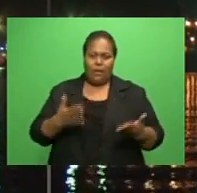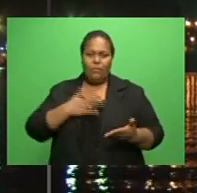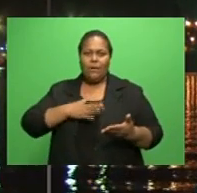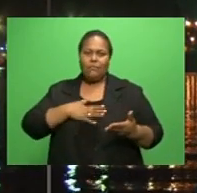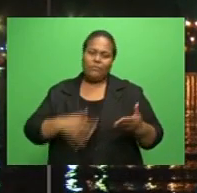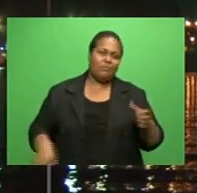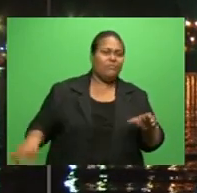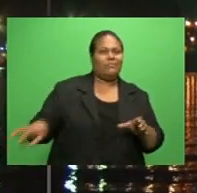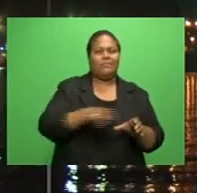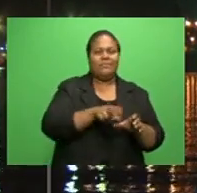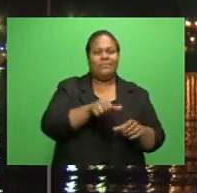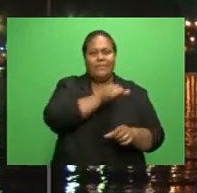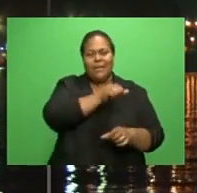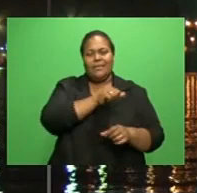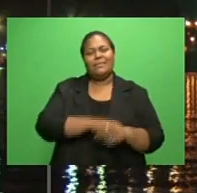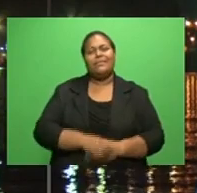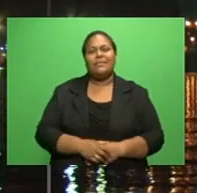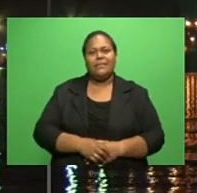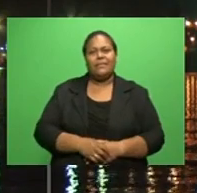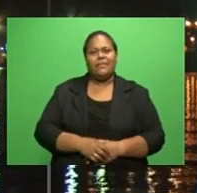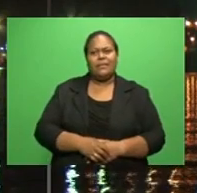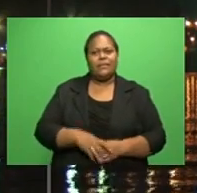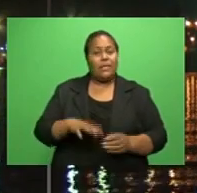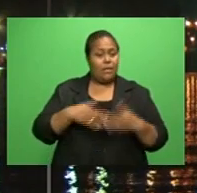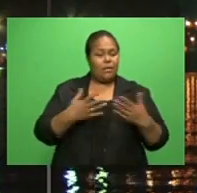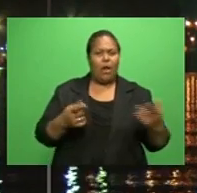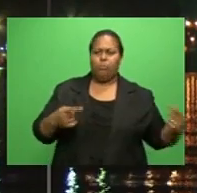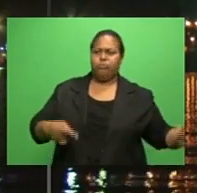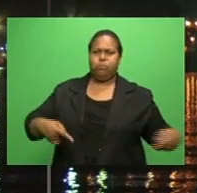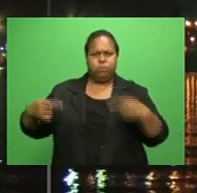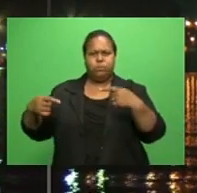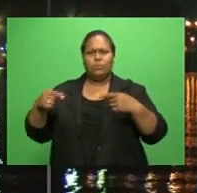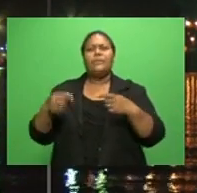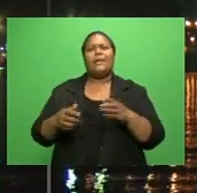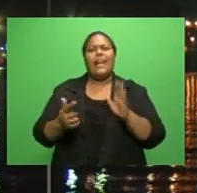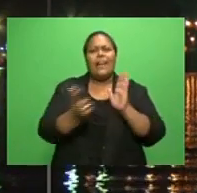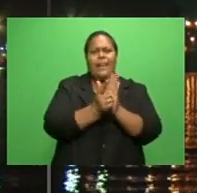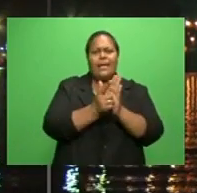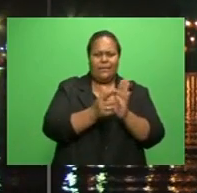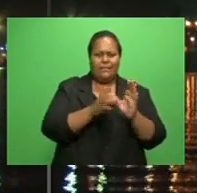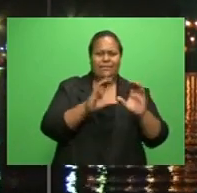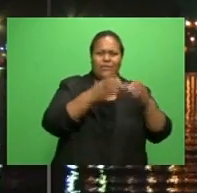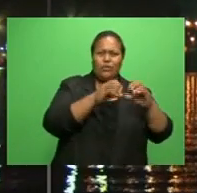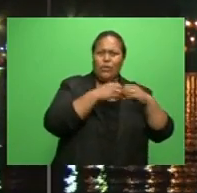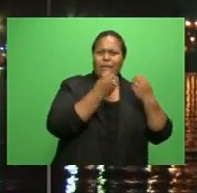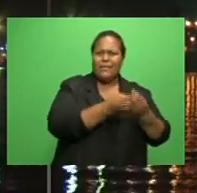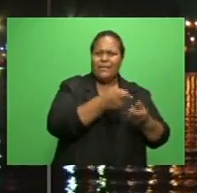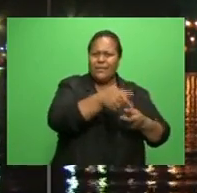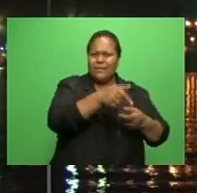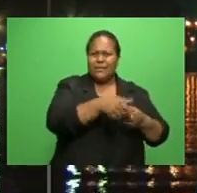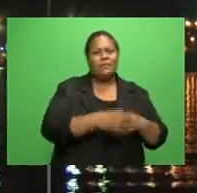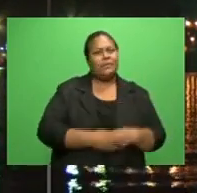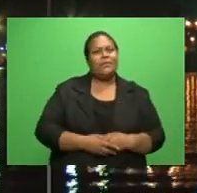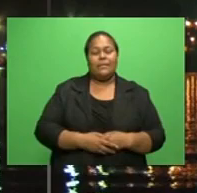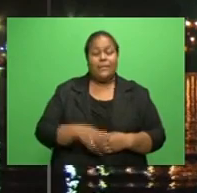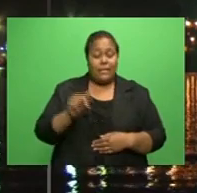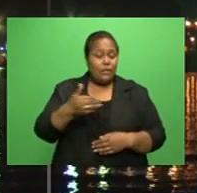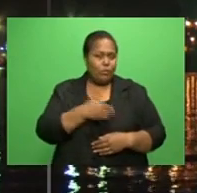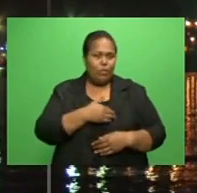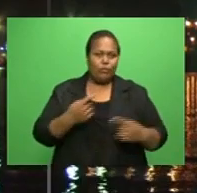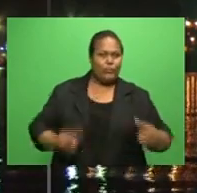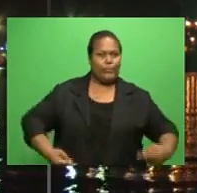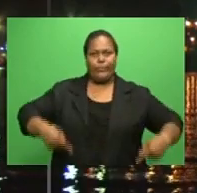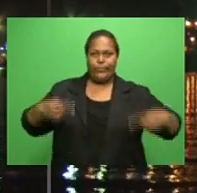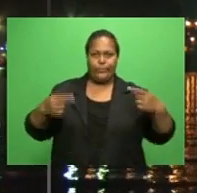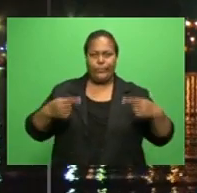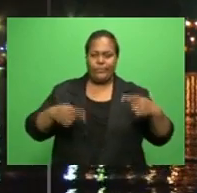Haroon Ali Shah was strongly opposed by the Legal Practitioner's Unit before Acting Chief Justice Kamal Kumar this morning. Apanisa